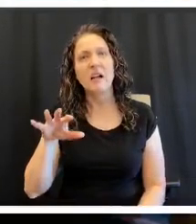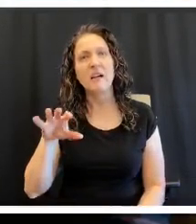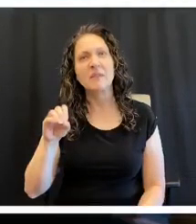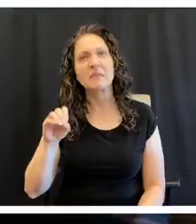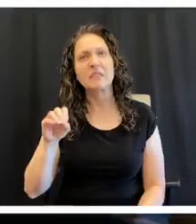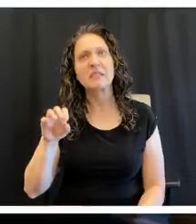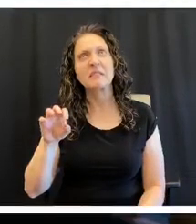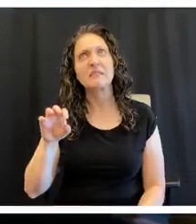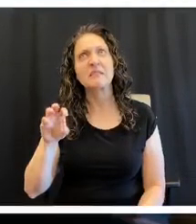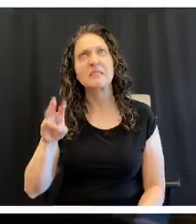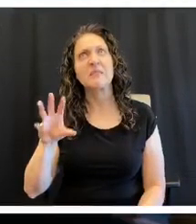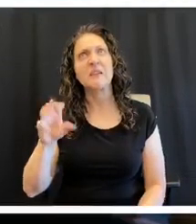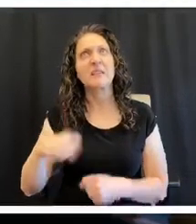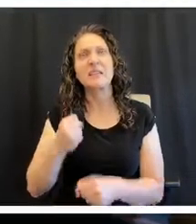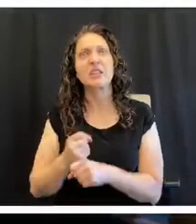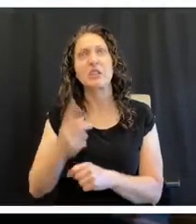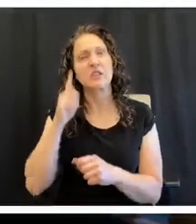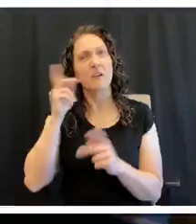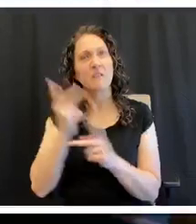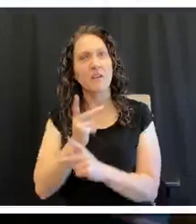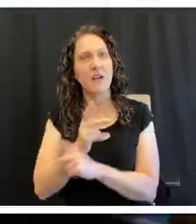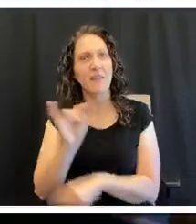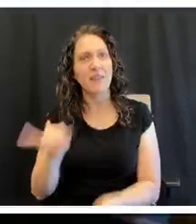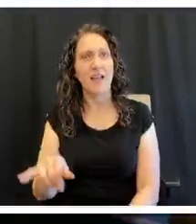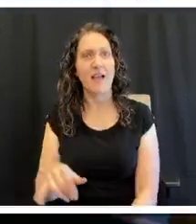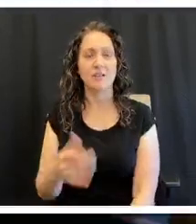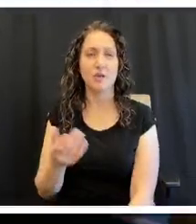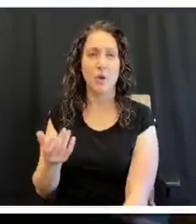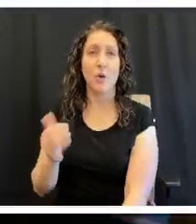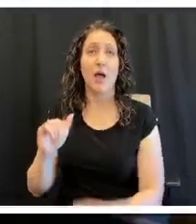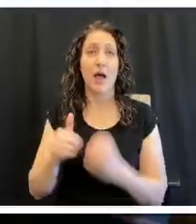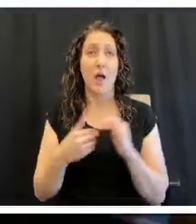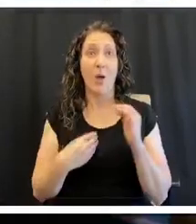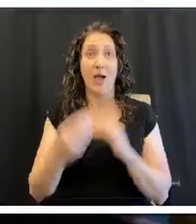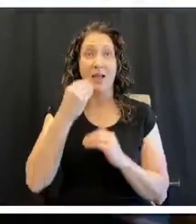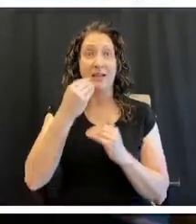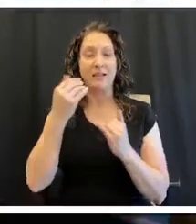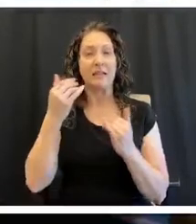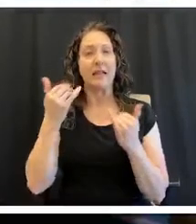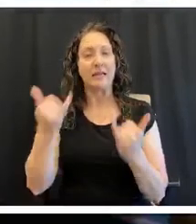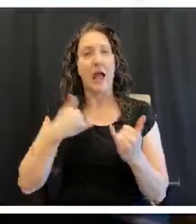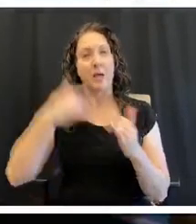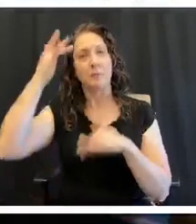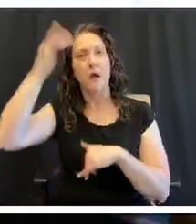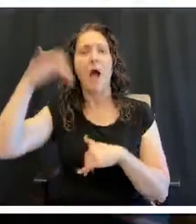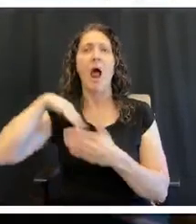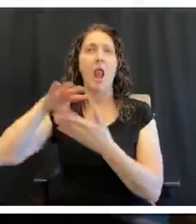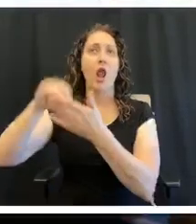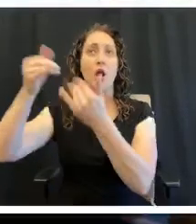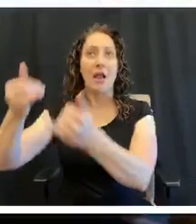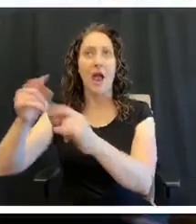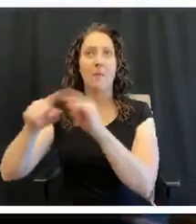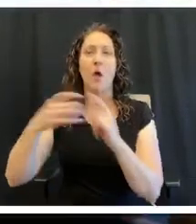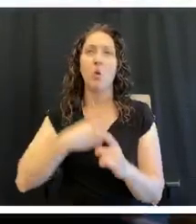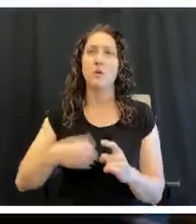And so, I'm just saying that there are things that I know now that I wish I had known even 10 years ago